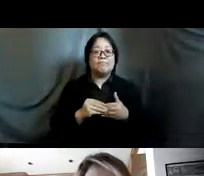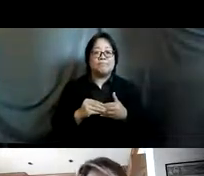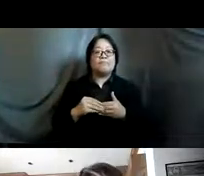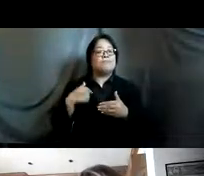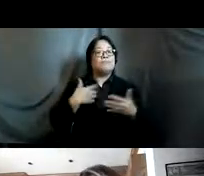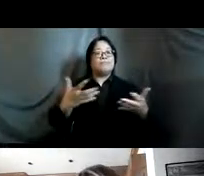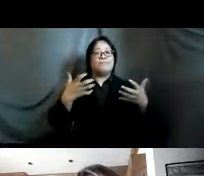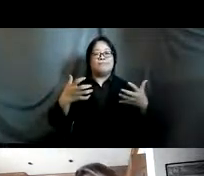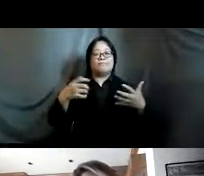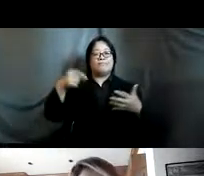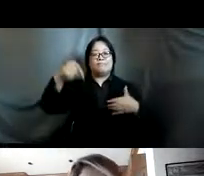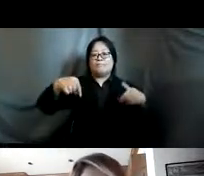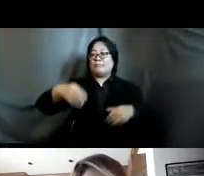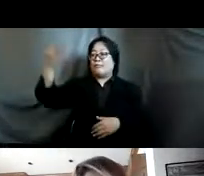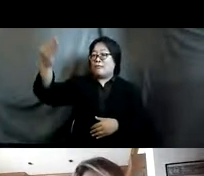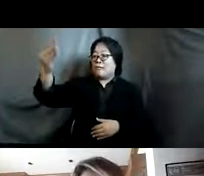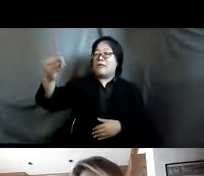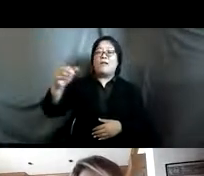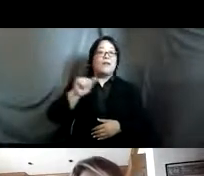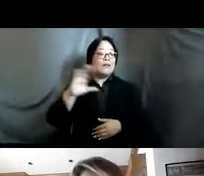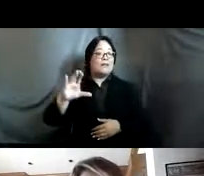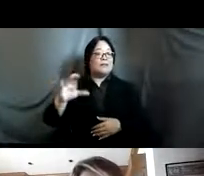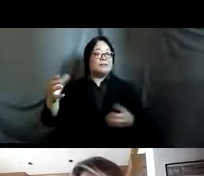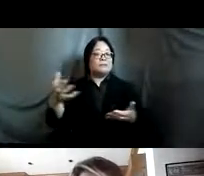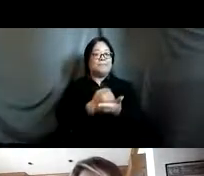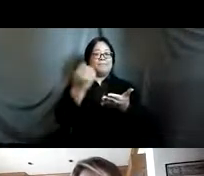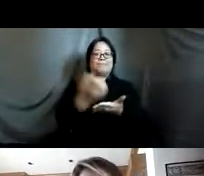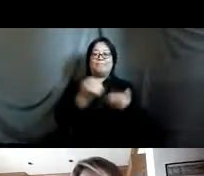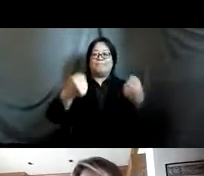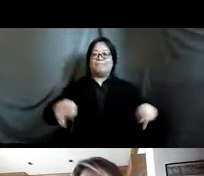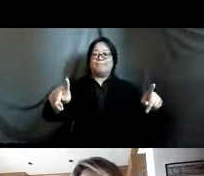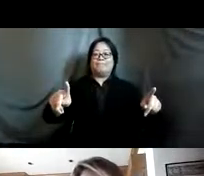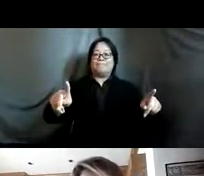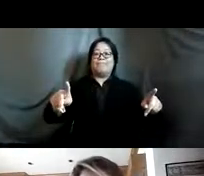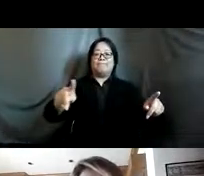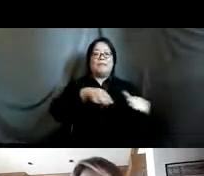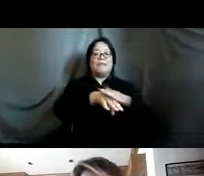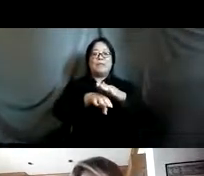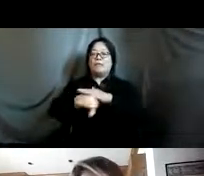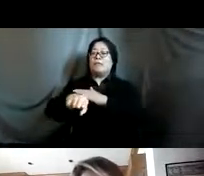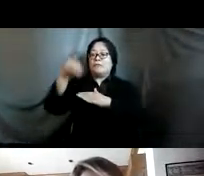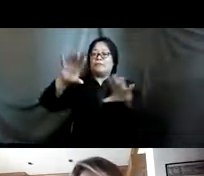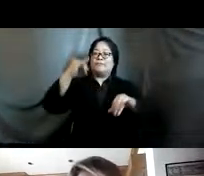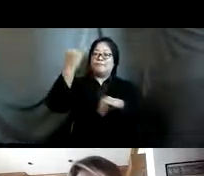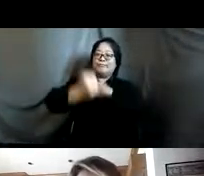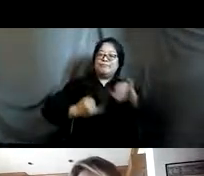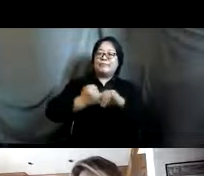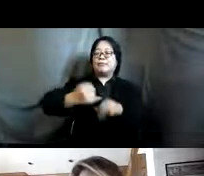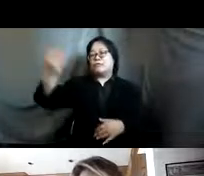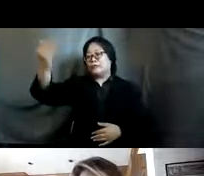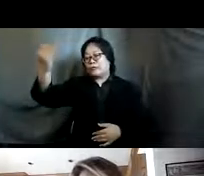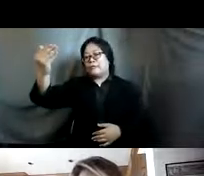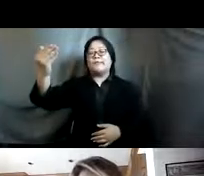forum and action coalition as an opportunity to raise visibility for the international international conference of